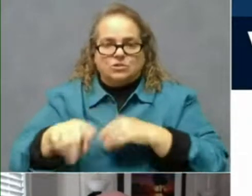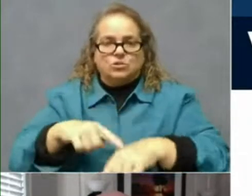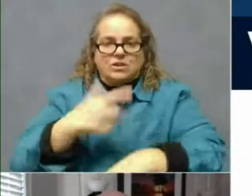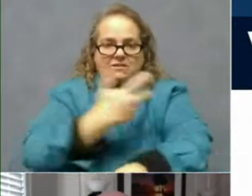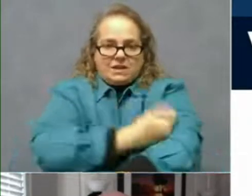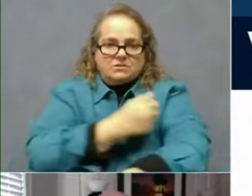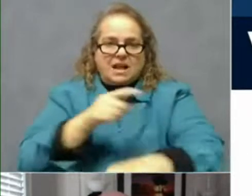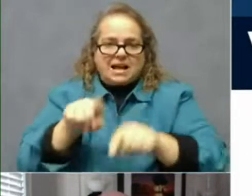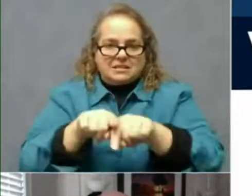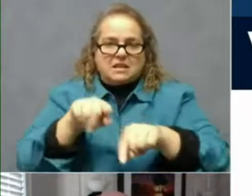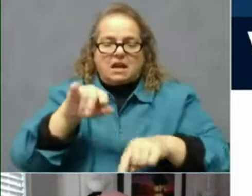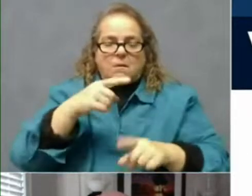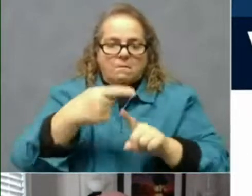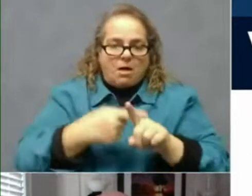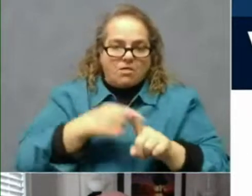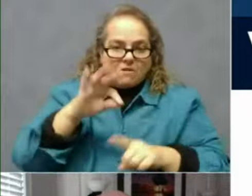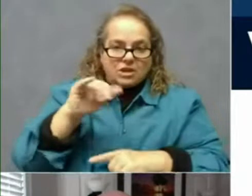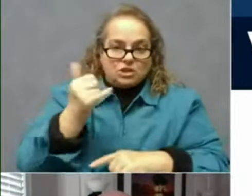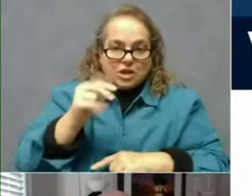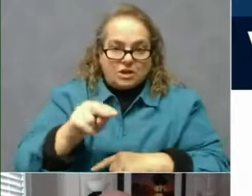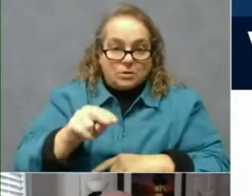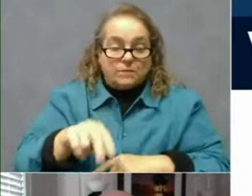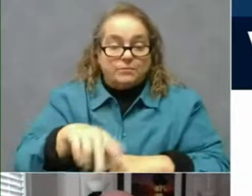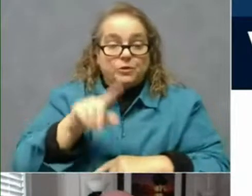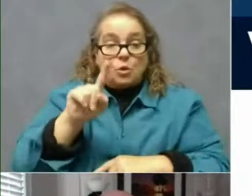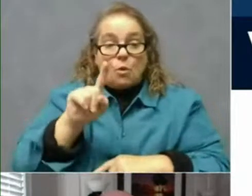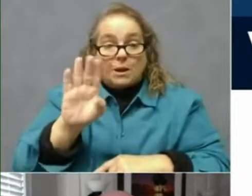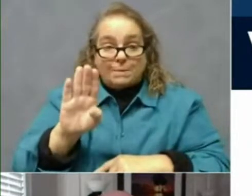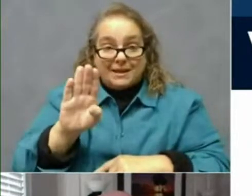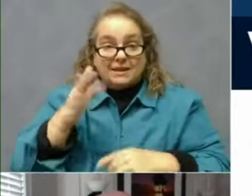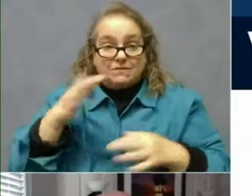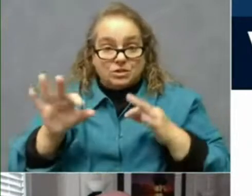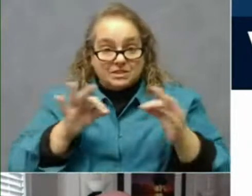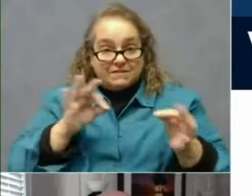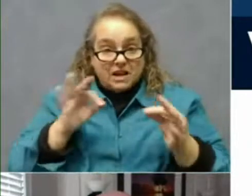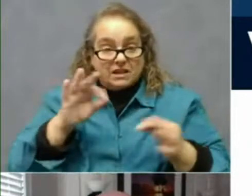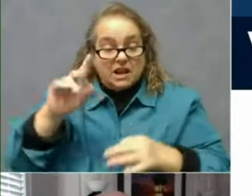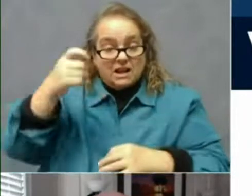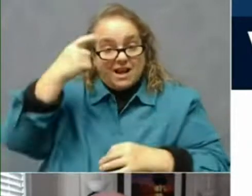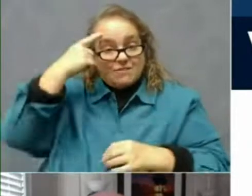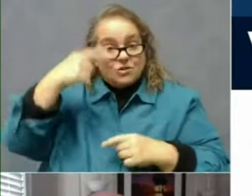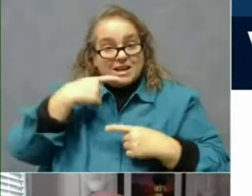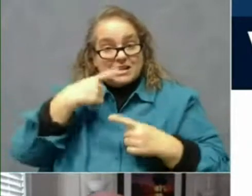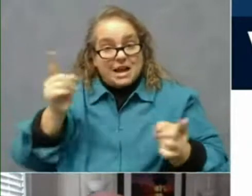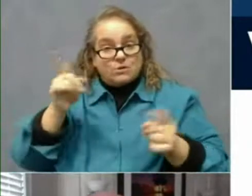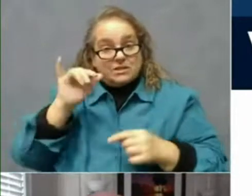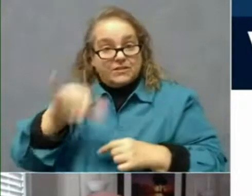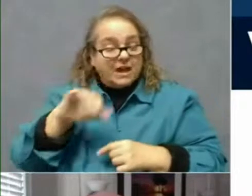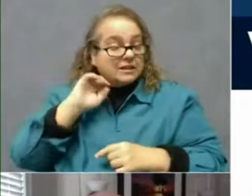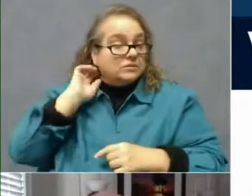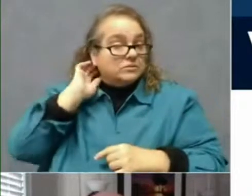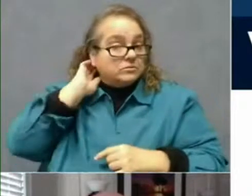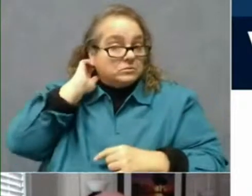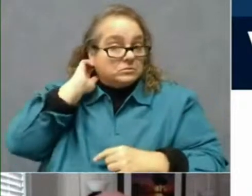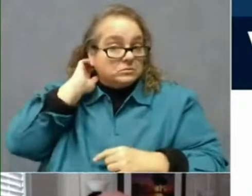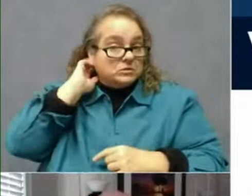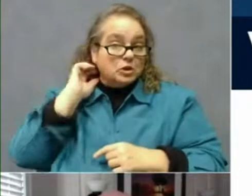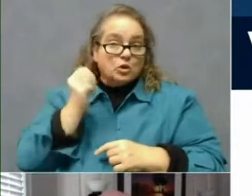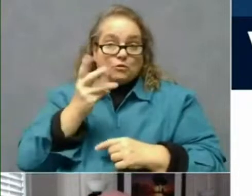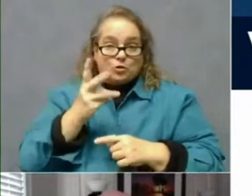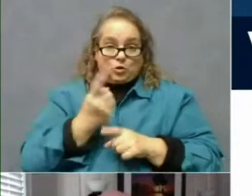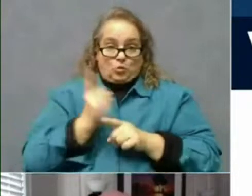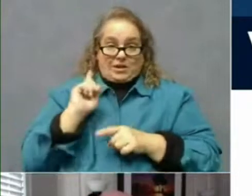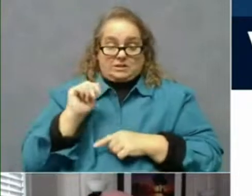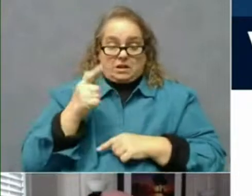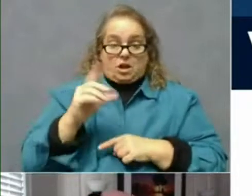unfolds. 1B has already been defined. The governor announced that, I don't know, a couple weeks ago, this is first